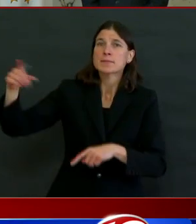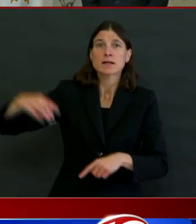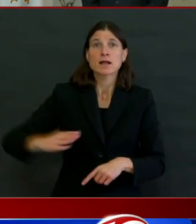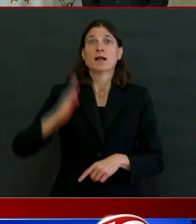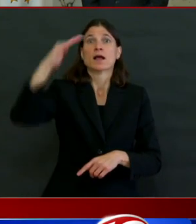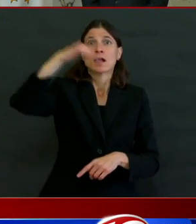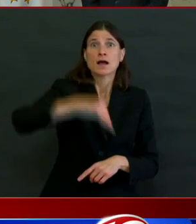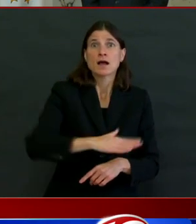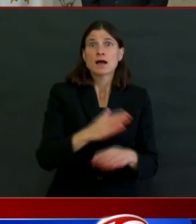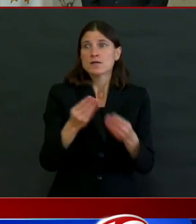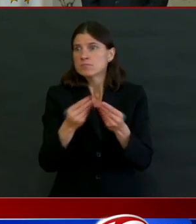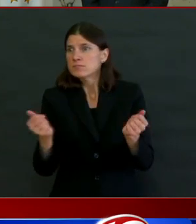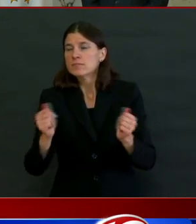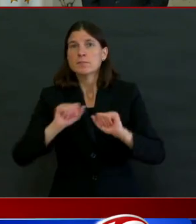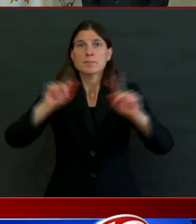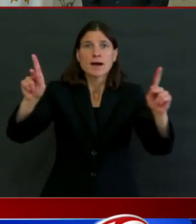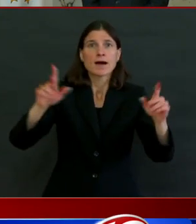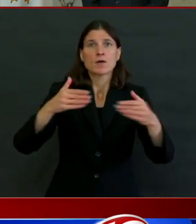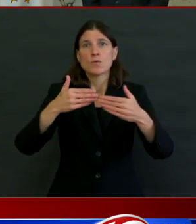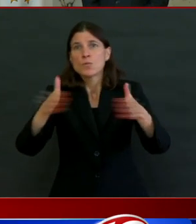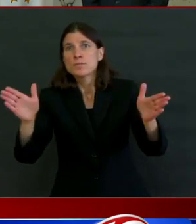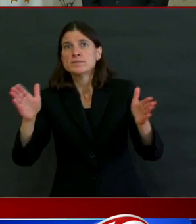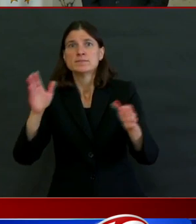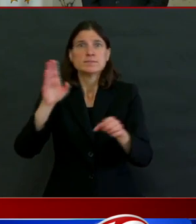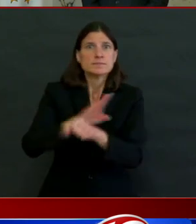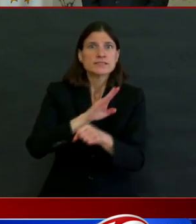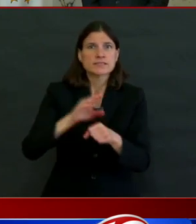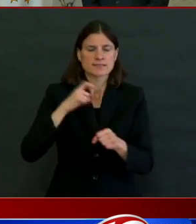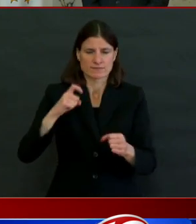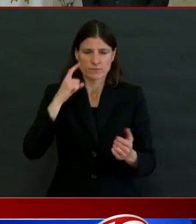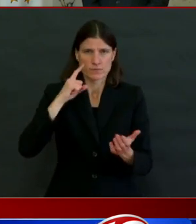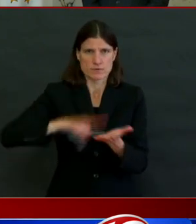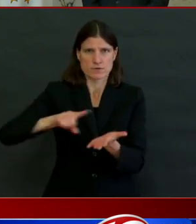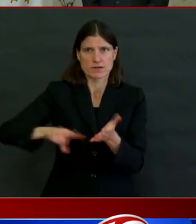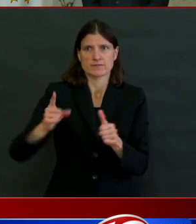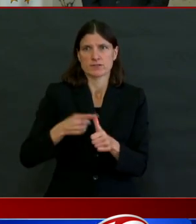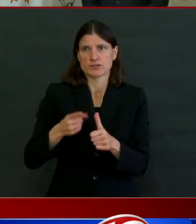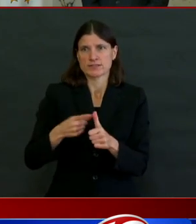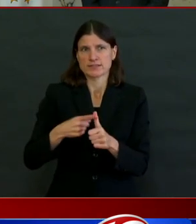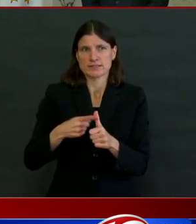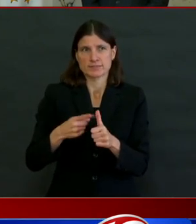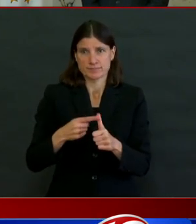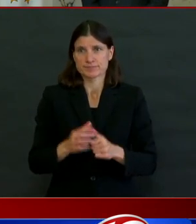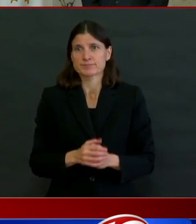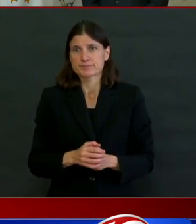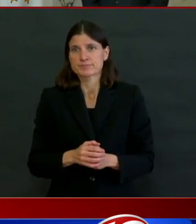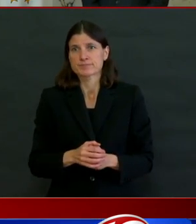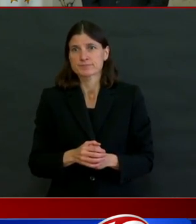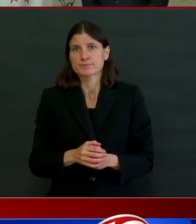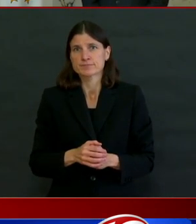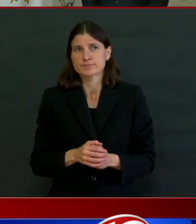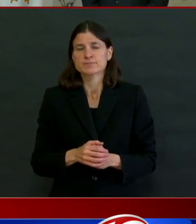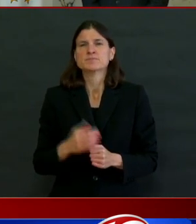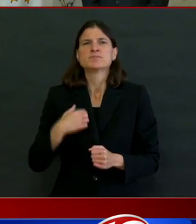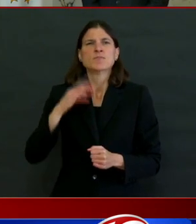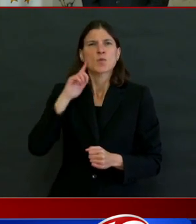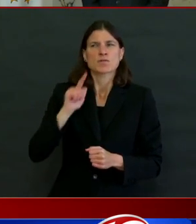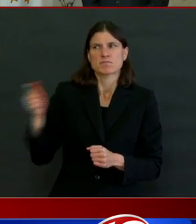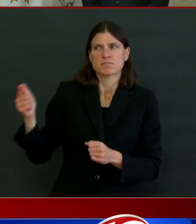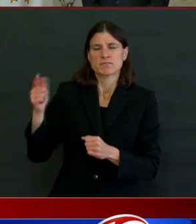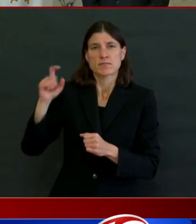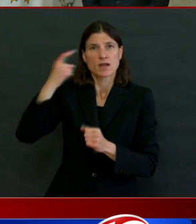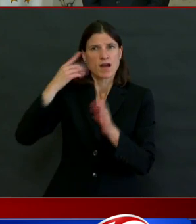virus overall. We know that the social distancing measures that are in place now,